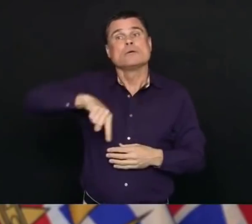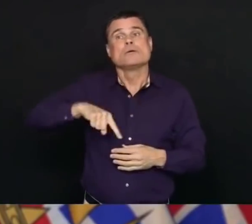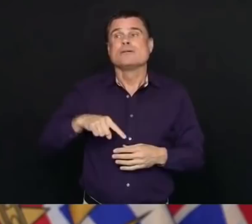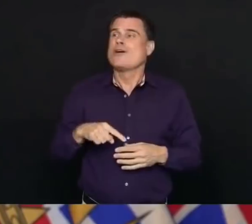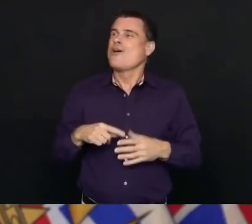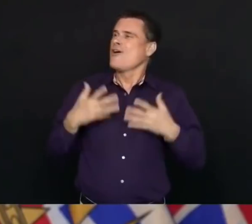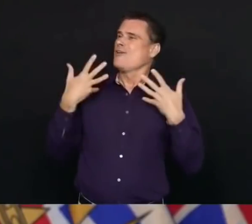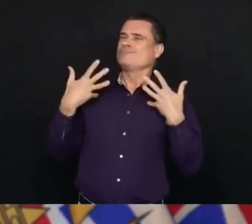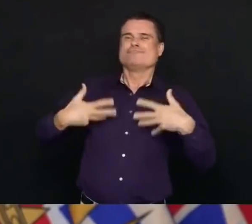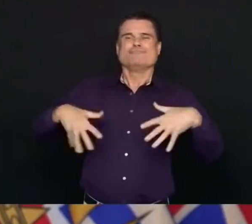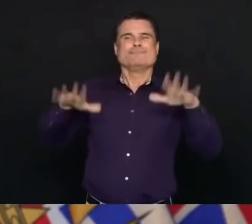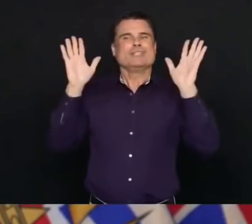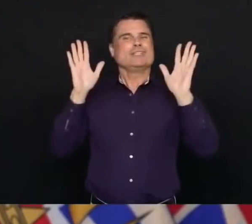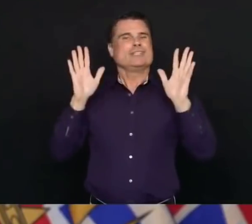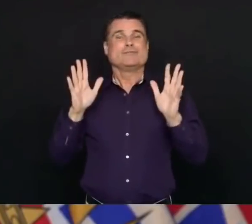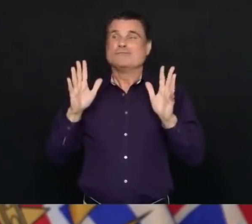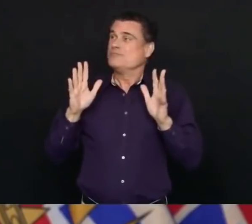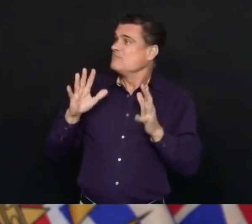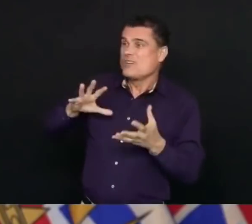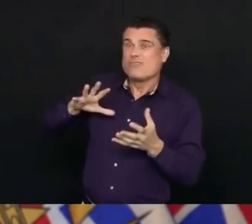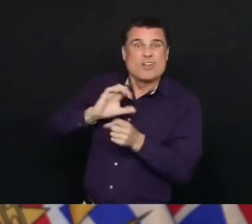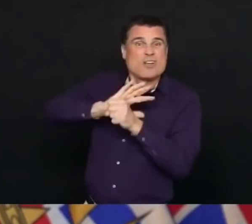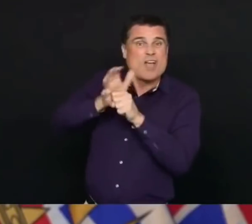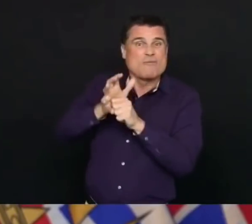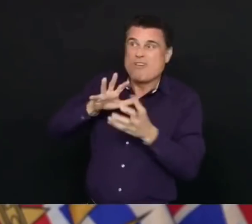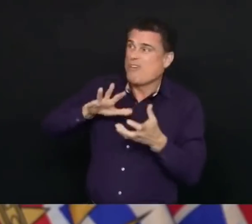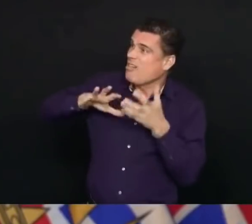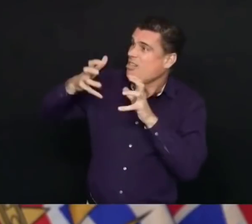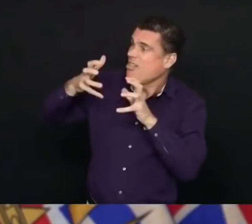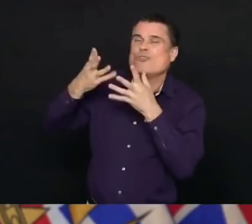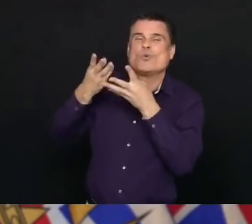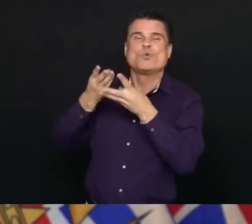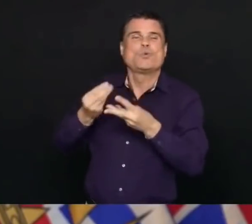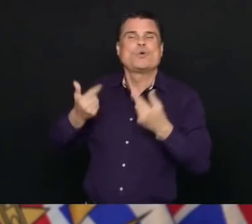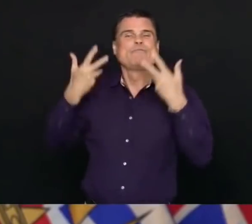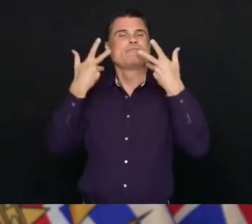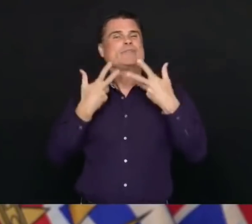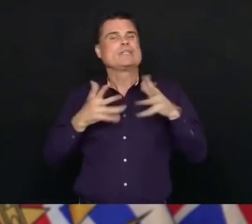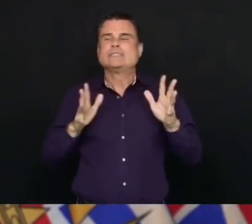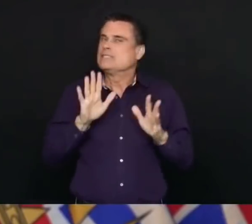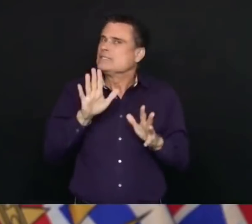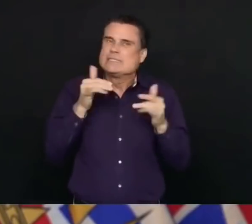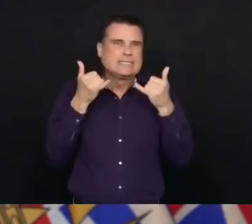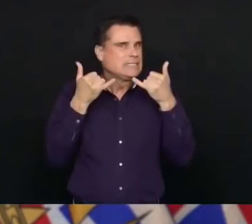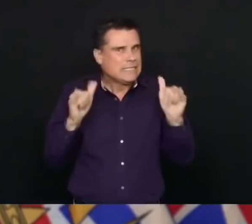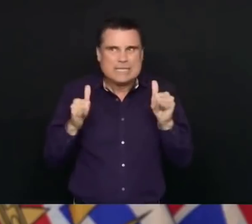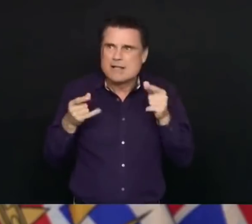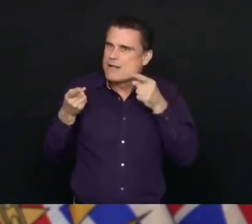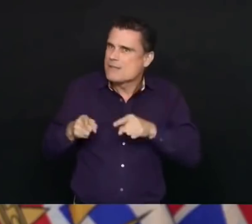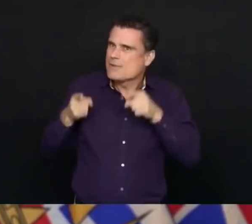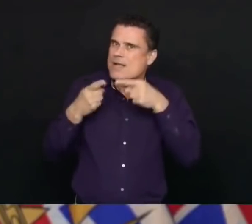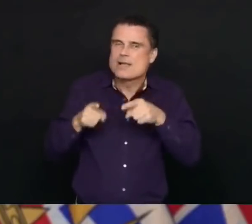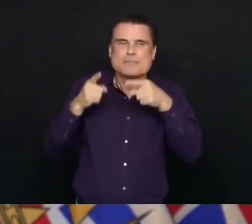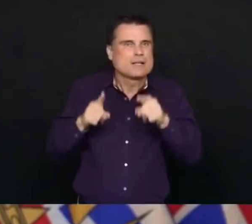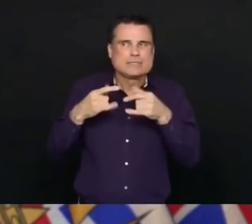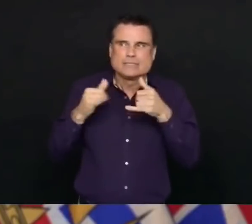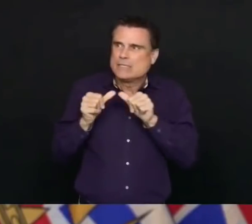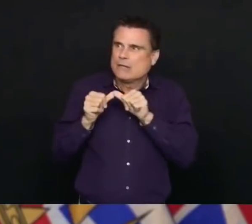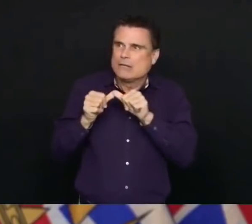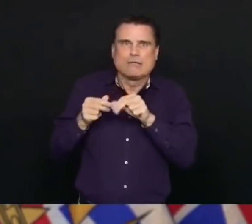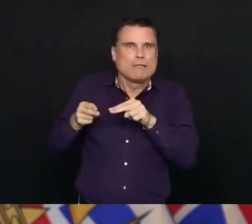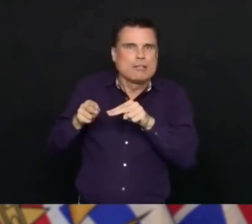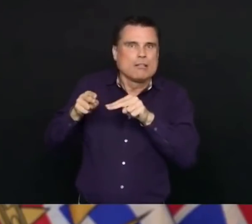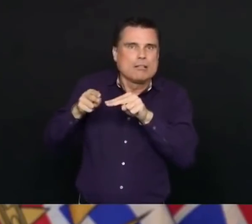own and we're keeping it down, but we all need to continue to do this. And when we're going into this long weekend, it's more